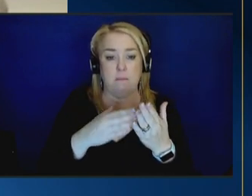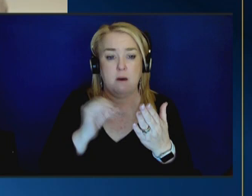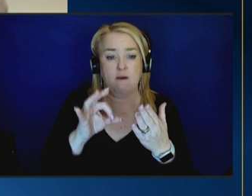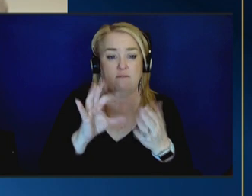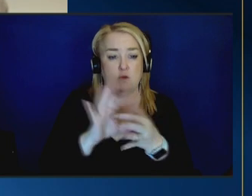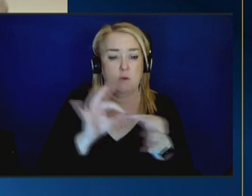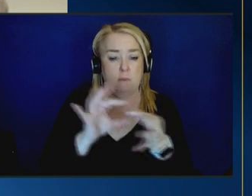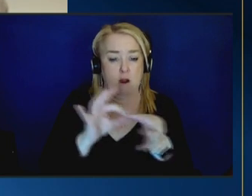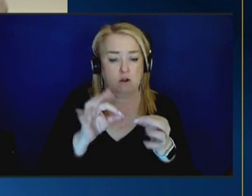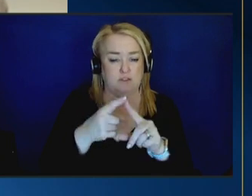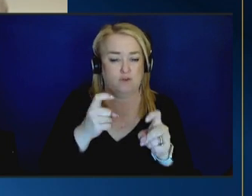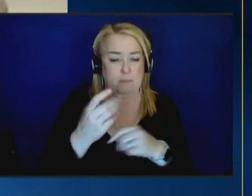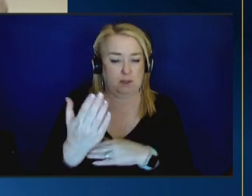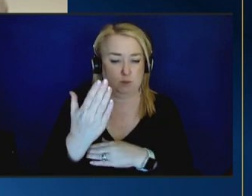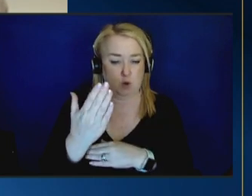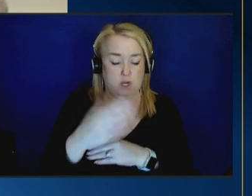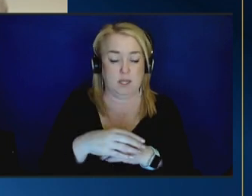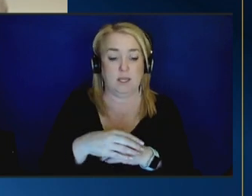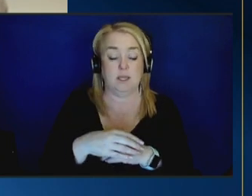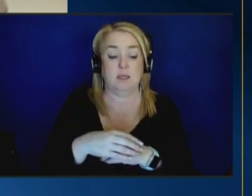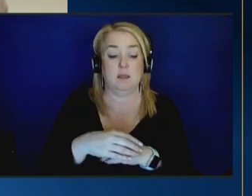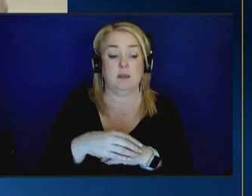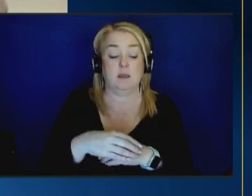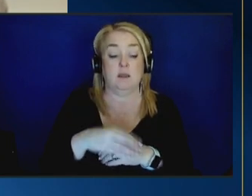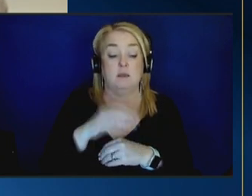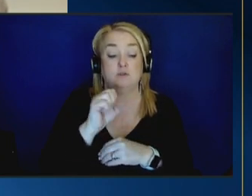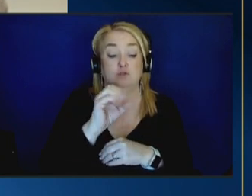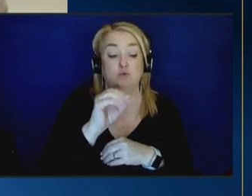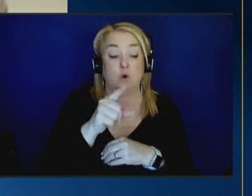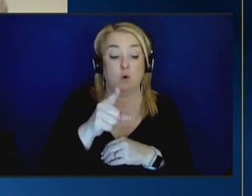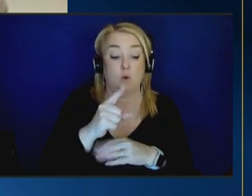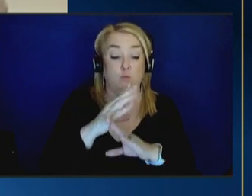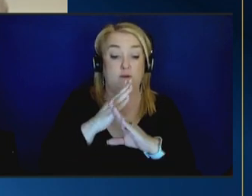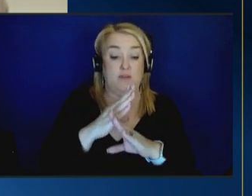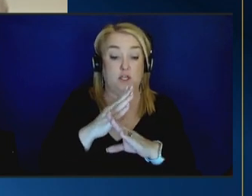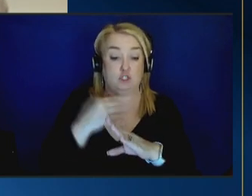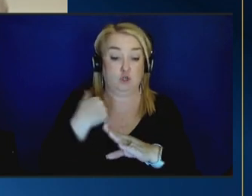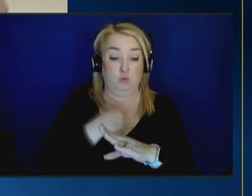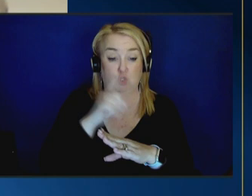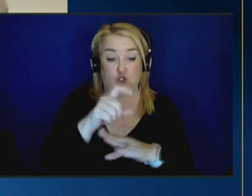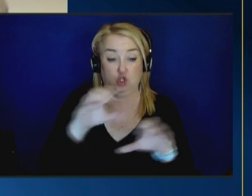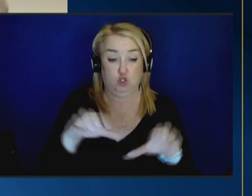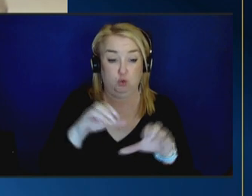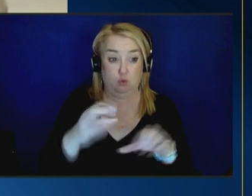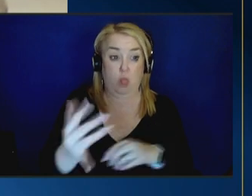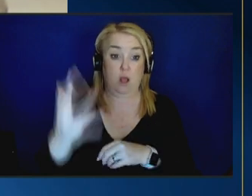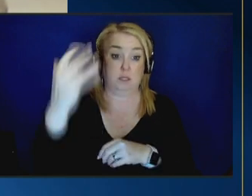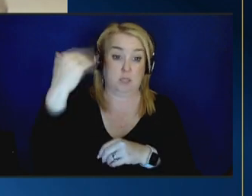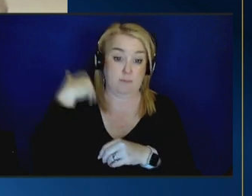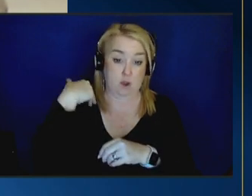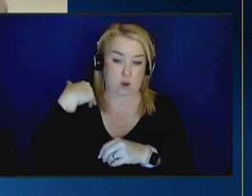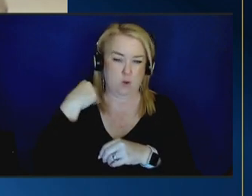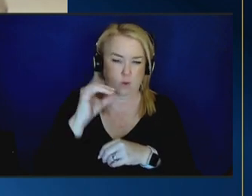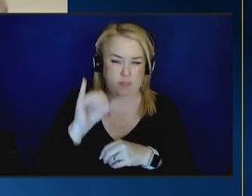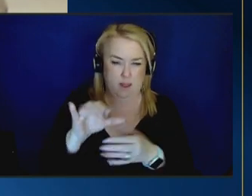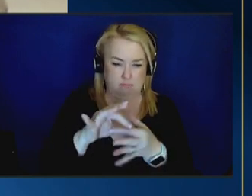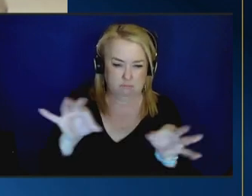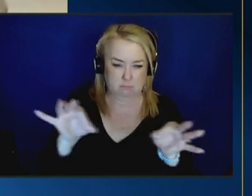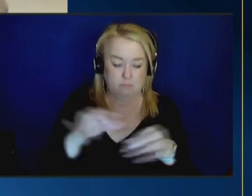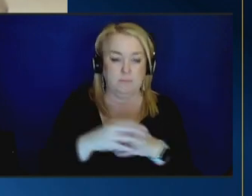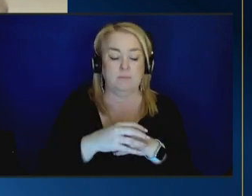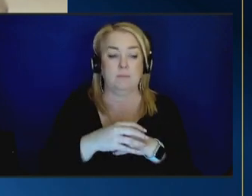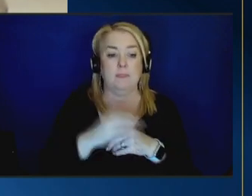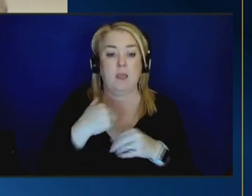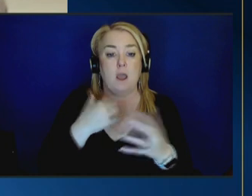so secretary percera said prevention is something that we should have been doing a long time ago uh and i just want to note that